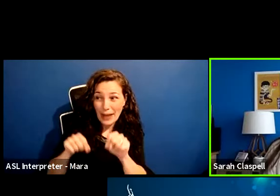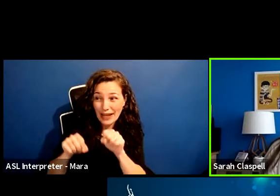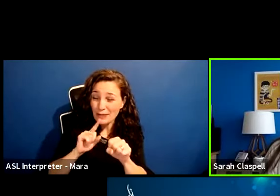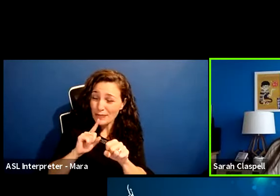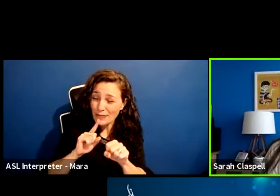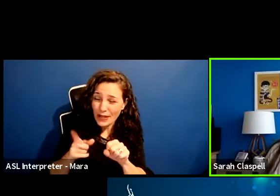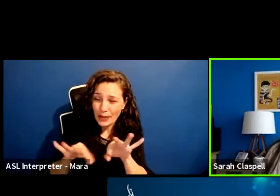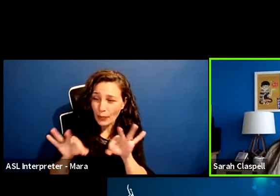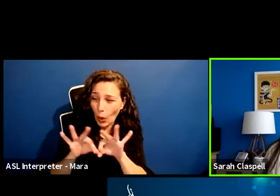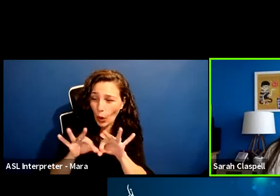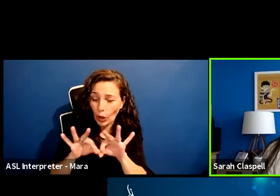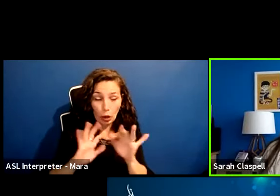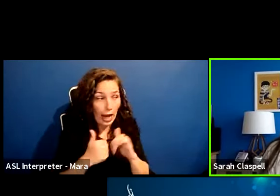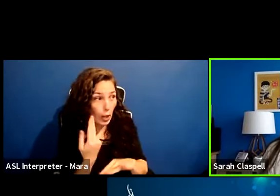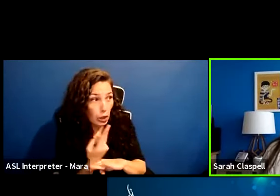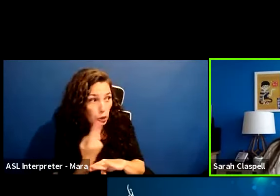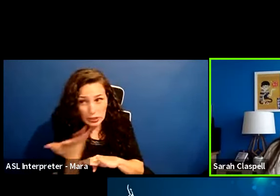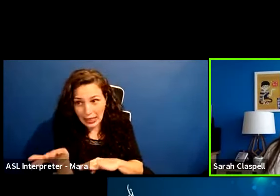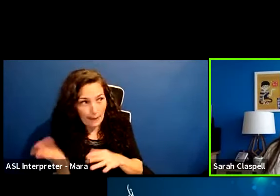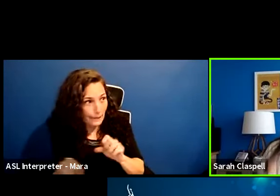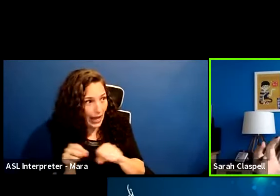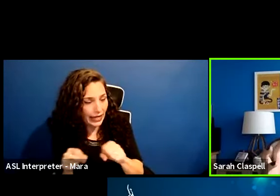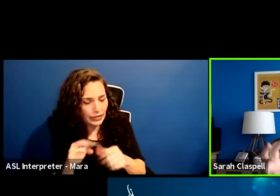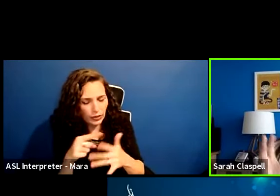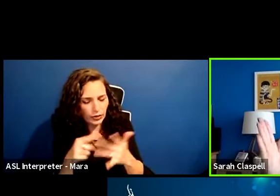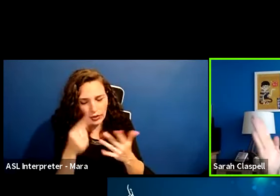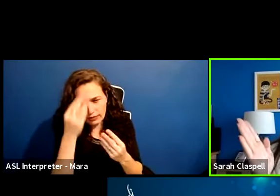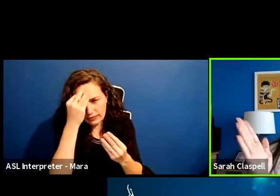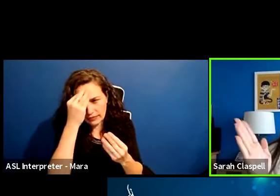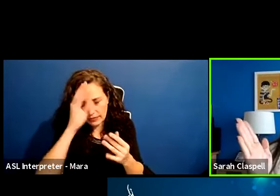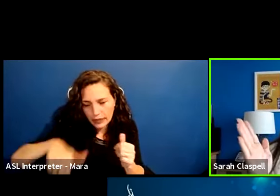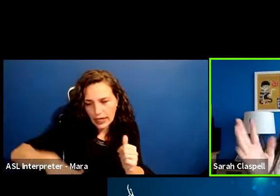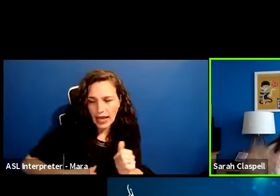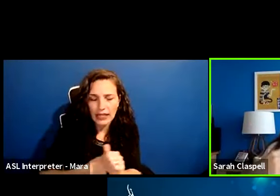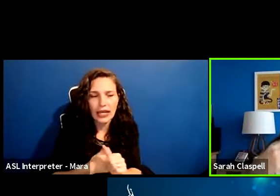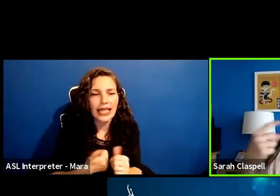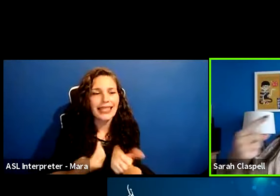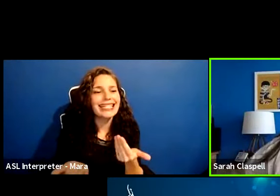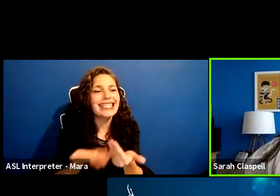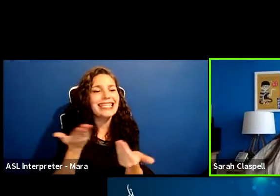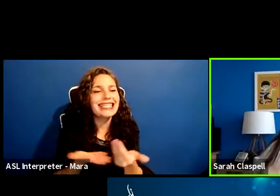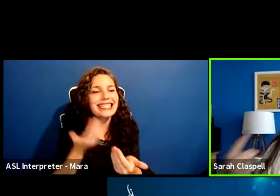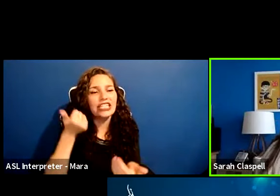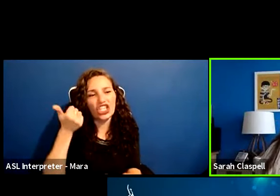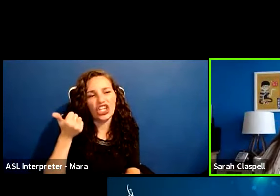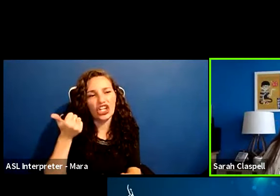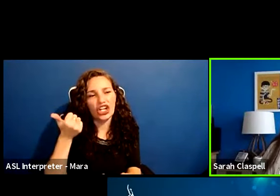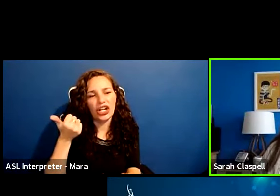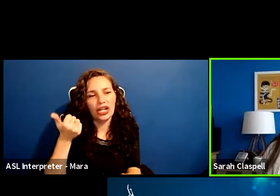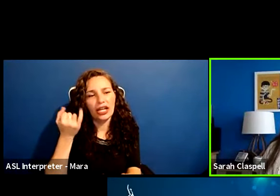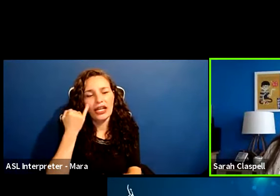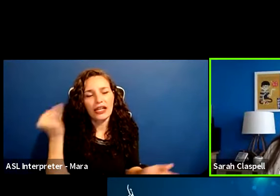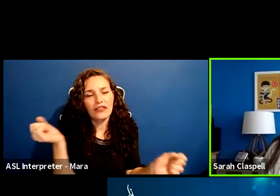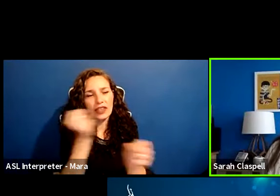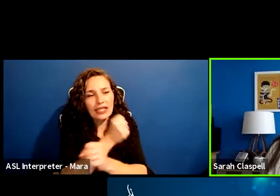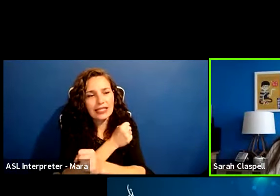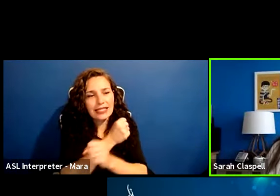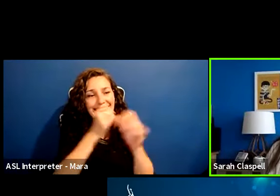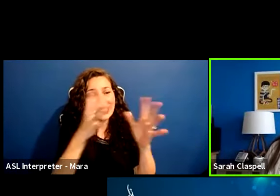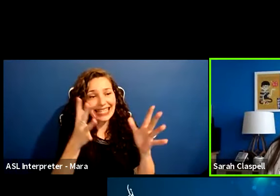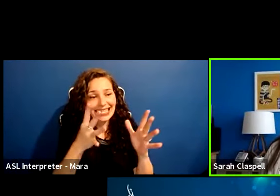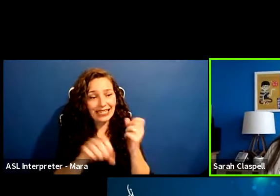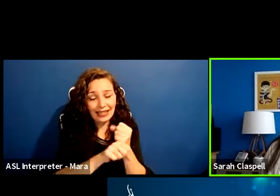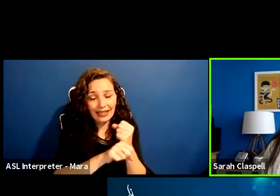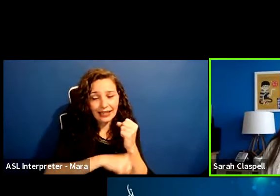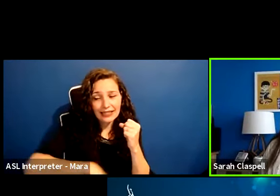for, what's, what's important, uh, about it, then it's a lot easier to, if the scene extends very often, um,